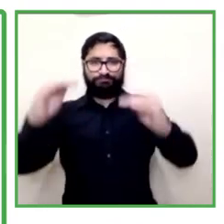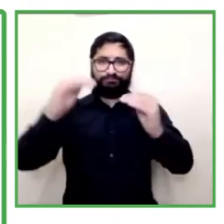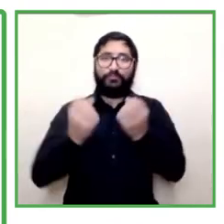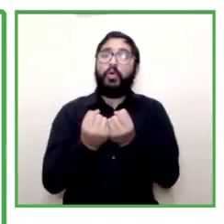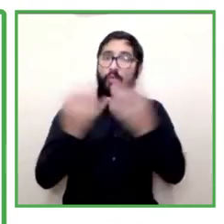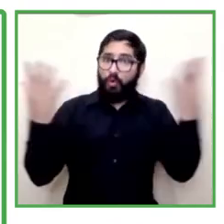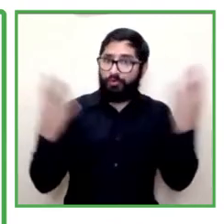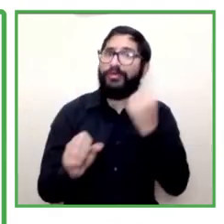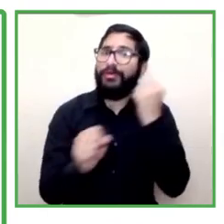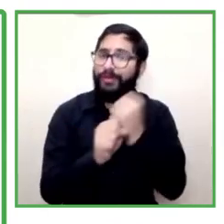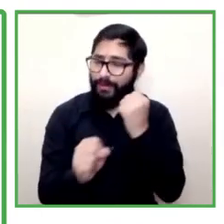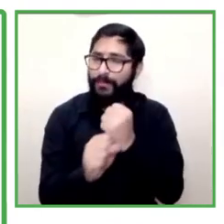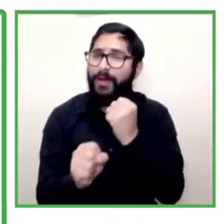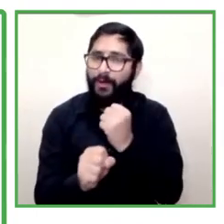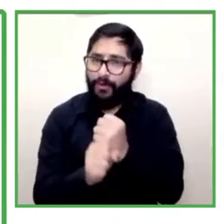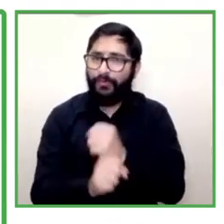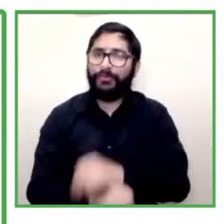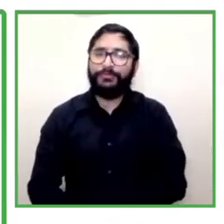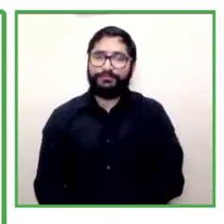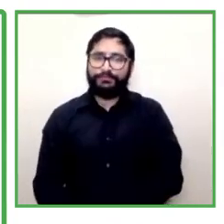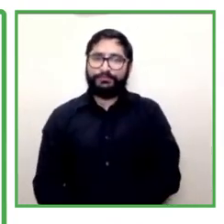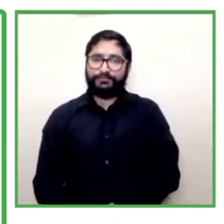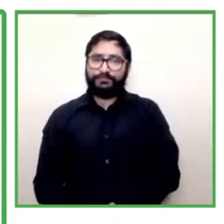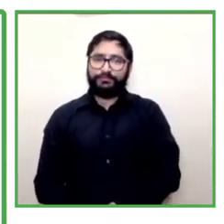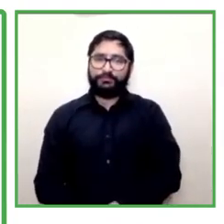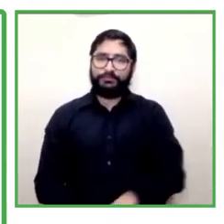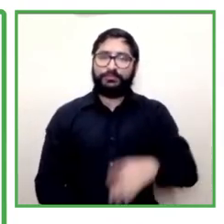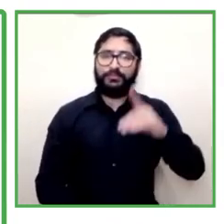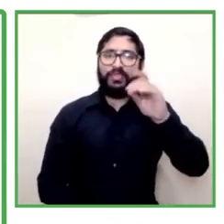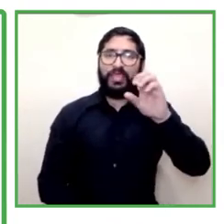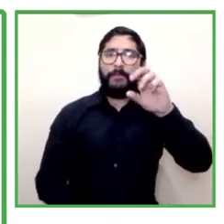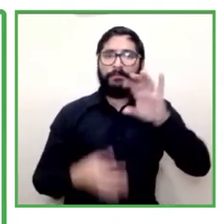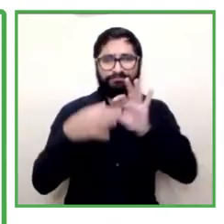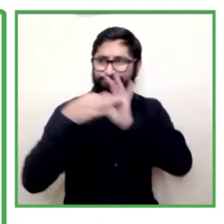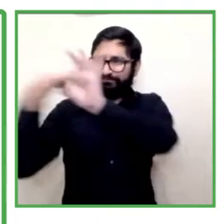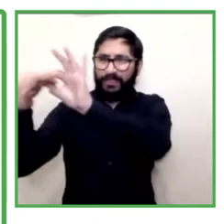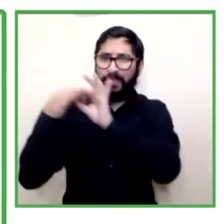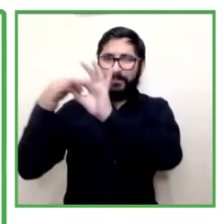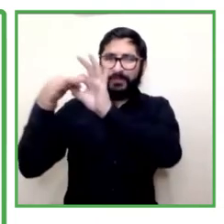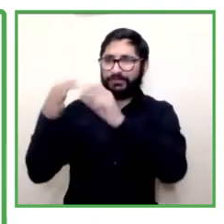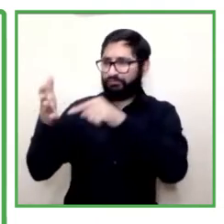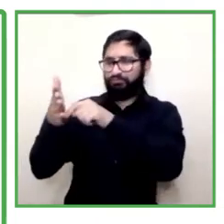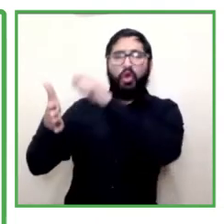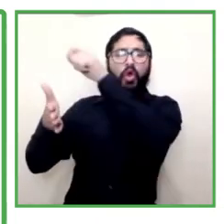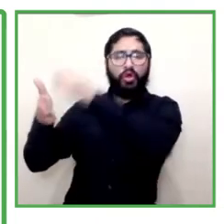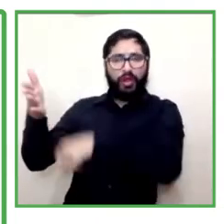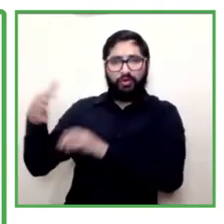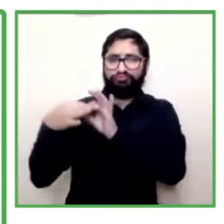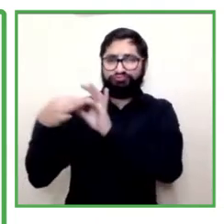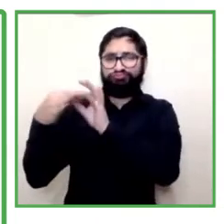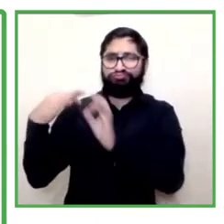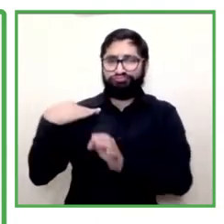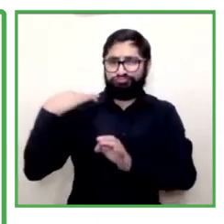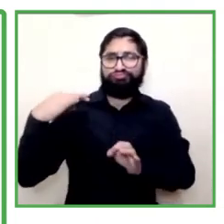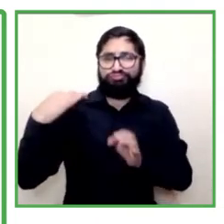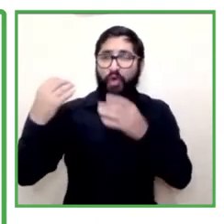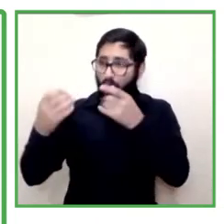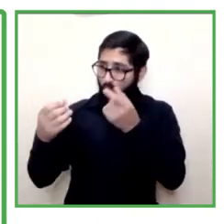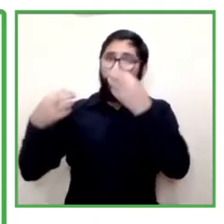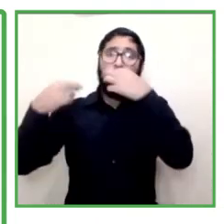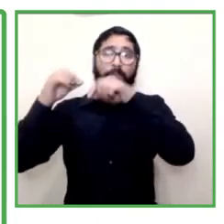having this role generates a long-term commitment